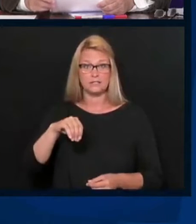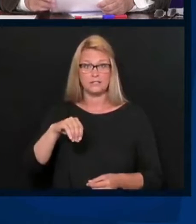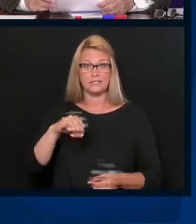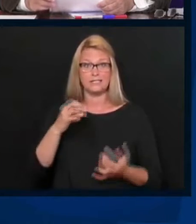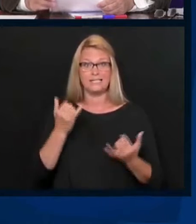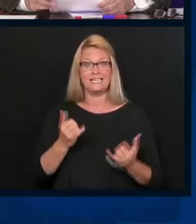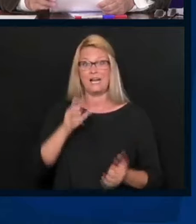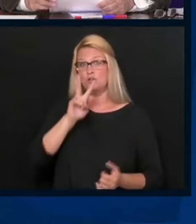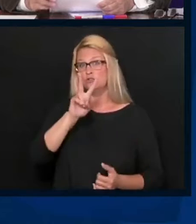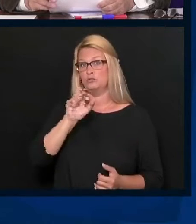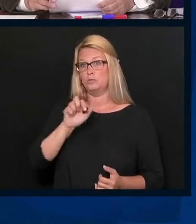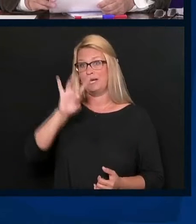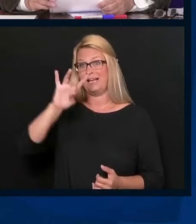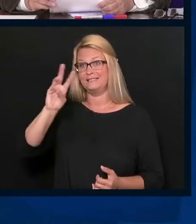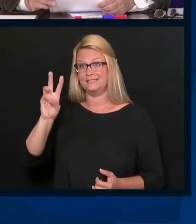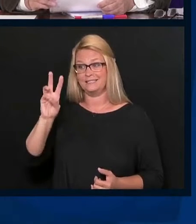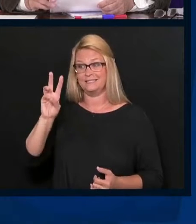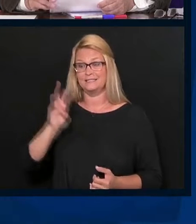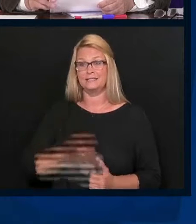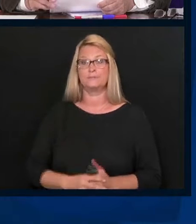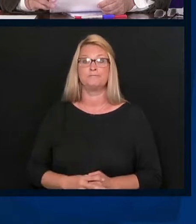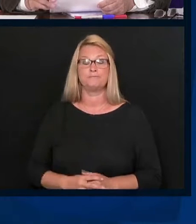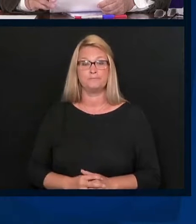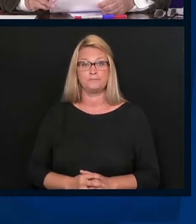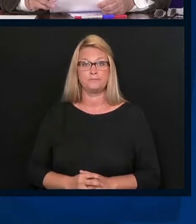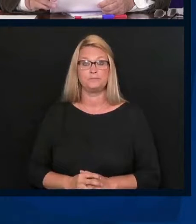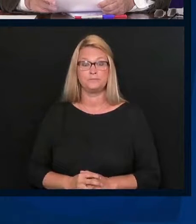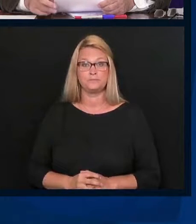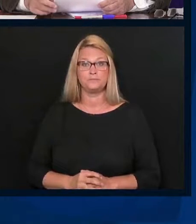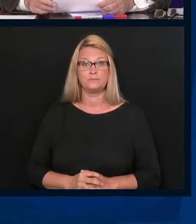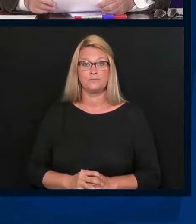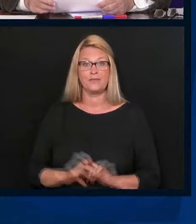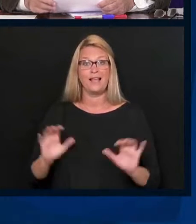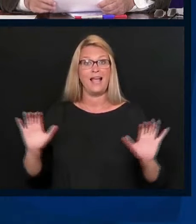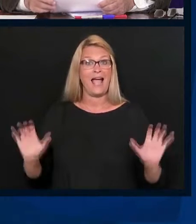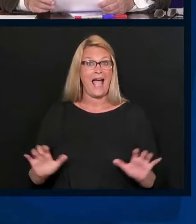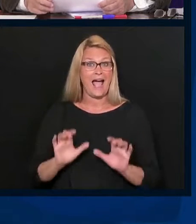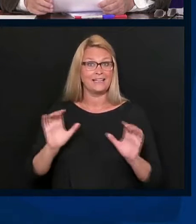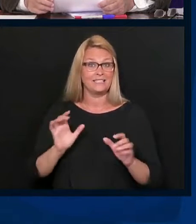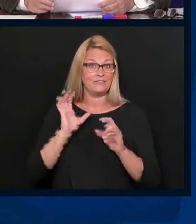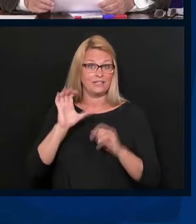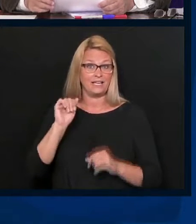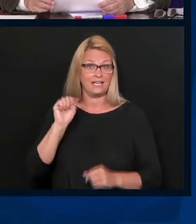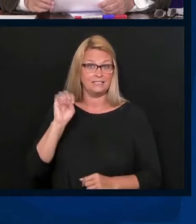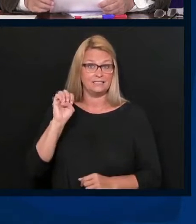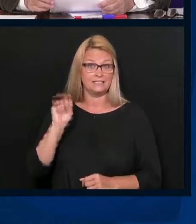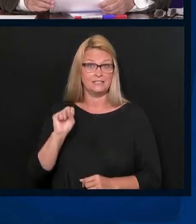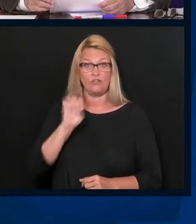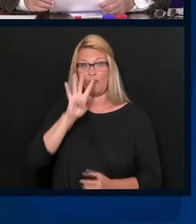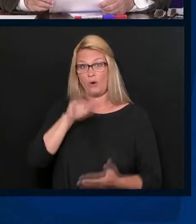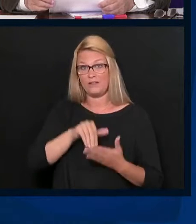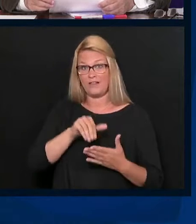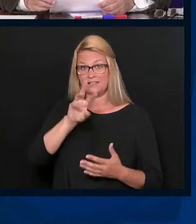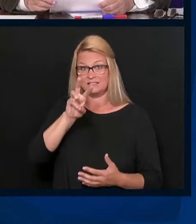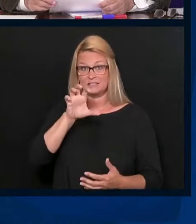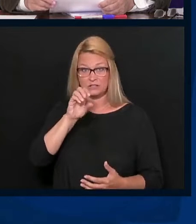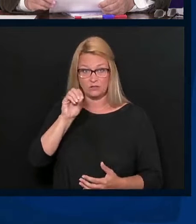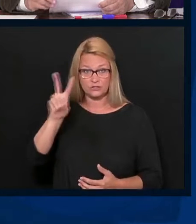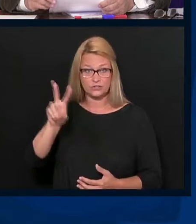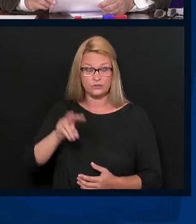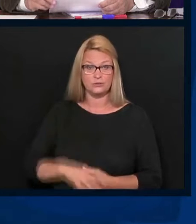is now at 2.86. Our active cases are 4,602